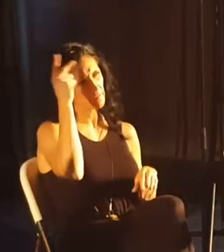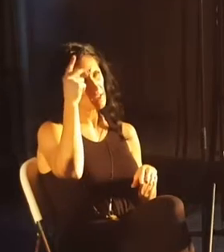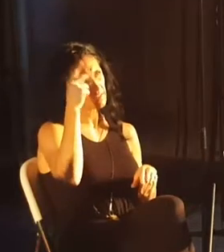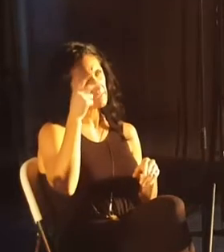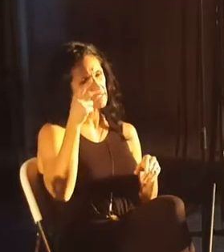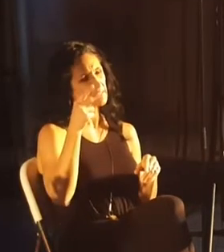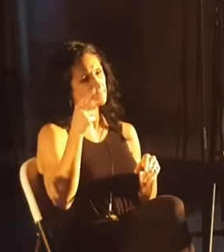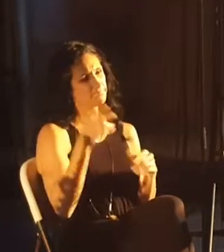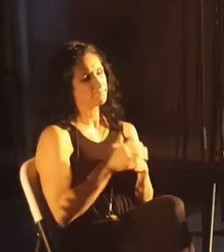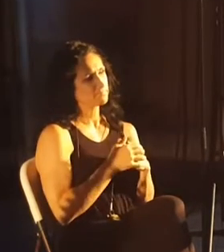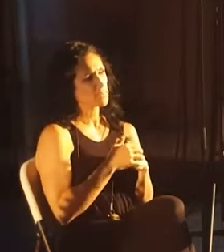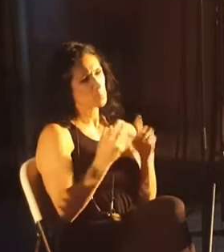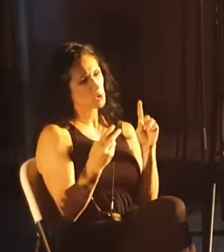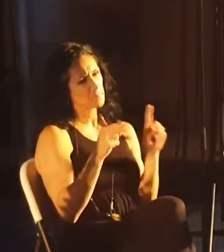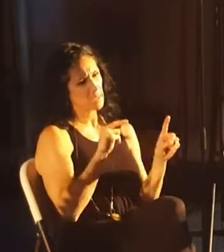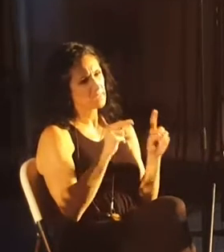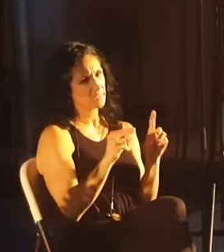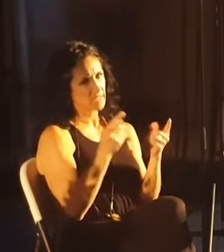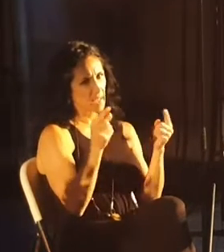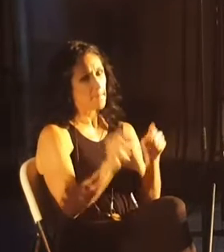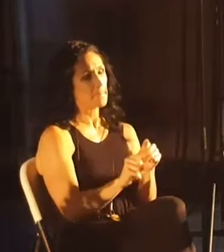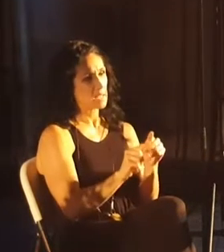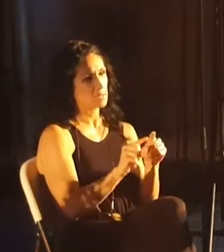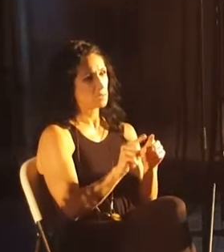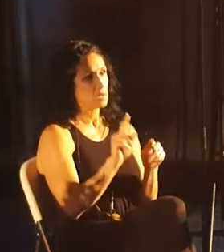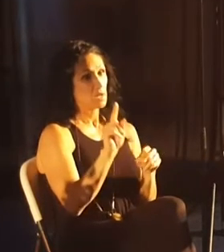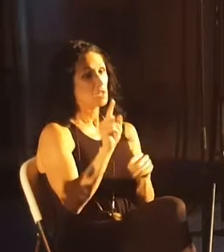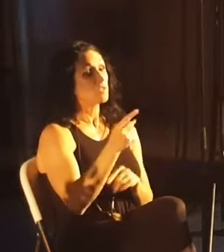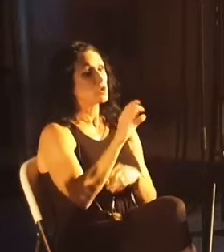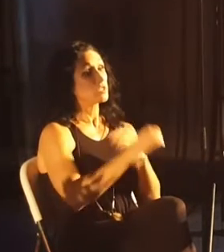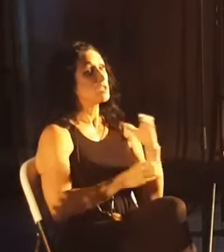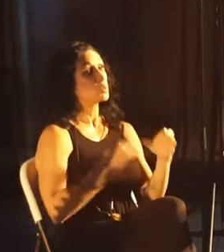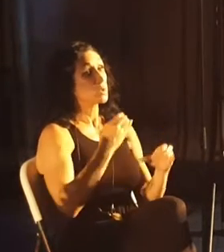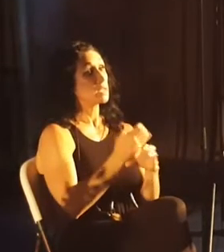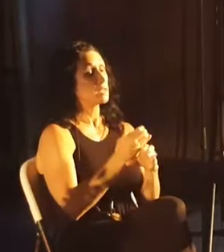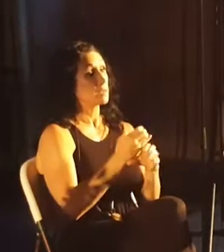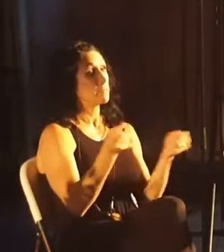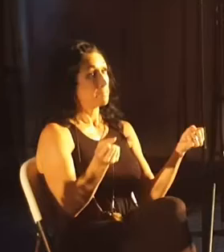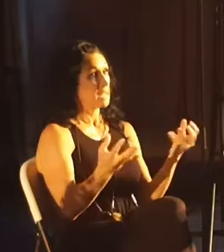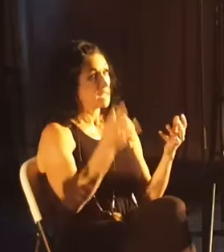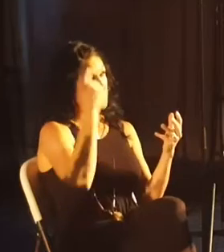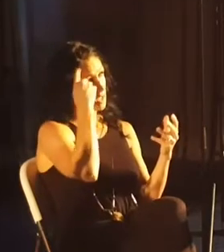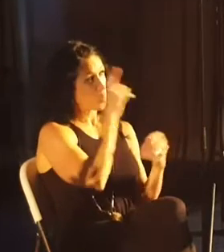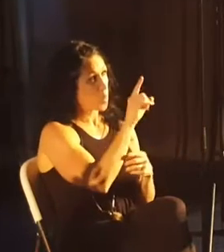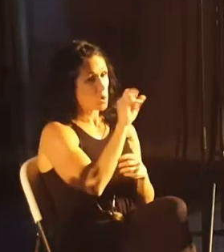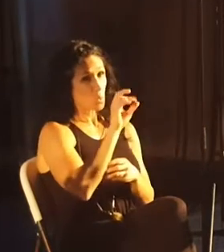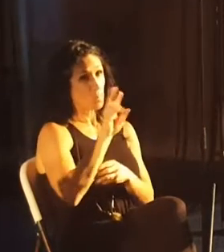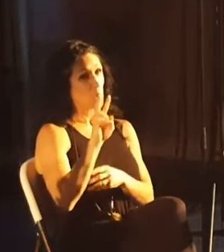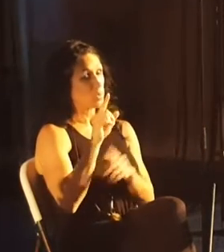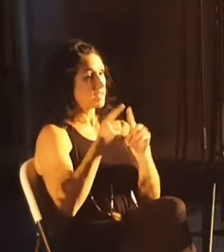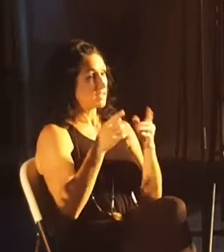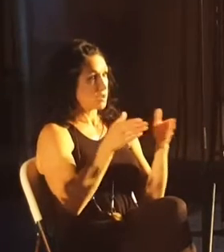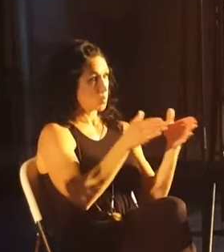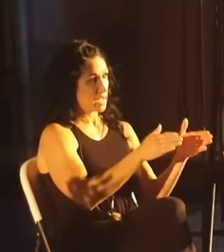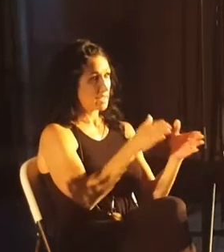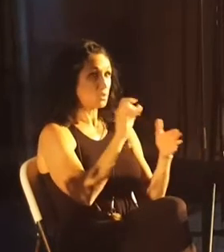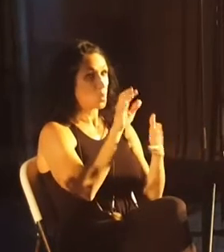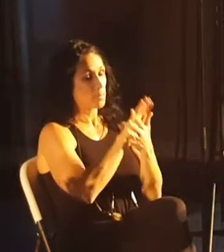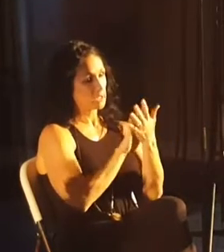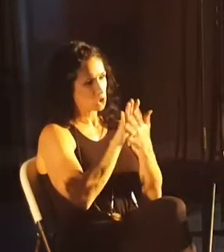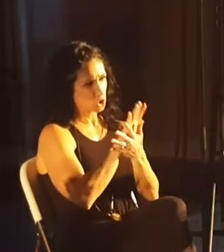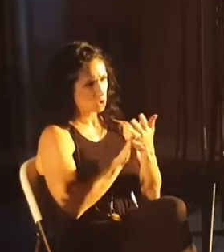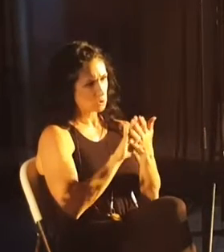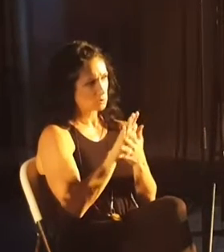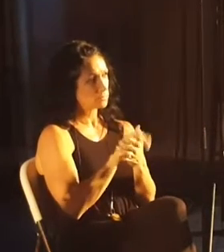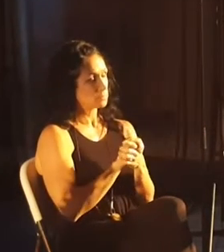ways of thinking that were springing up in the first century. And many scholars think it was one or both or a mixture of these different ways of looking at the world.